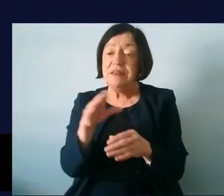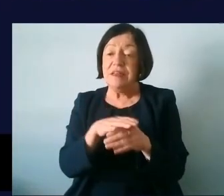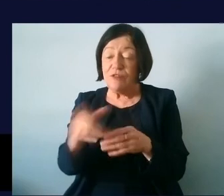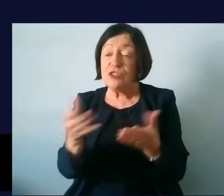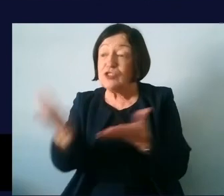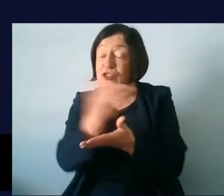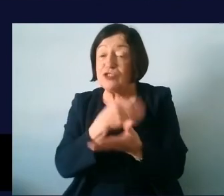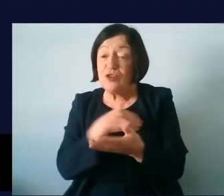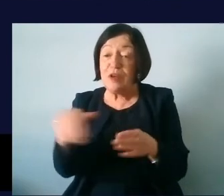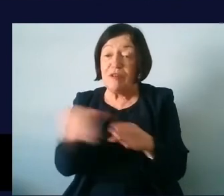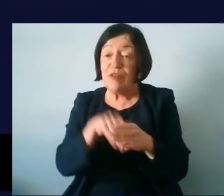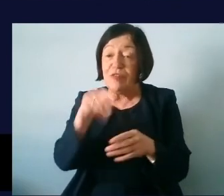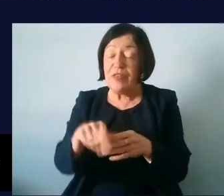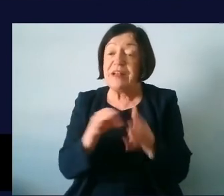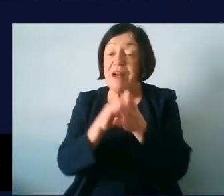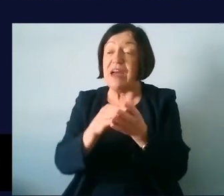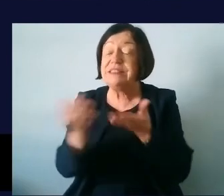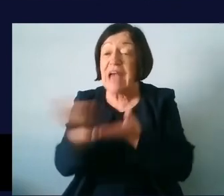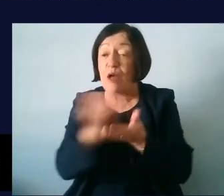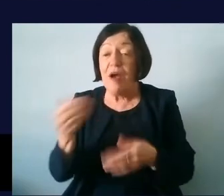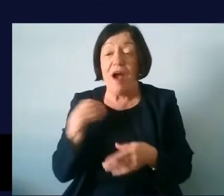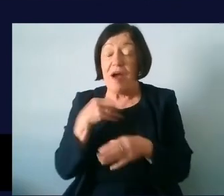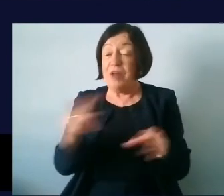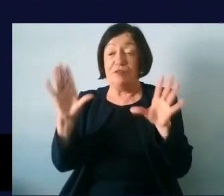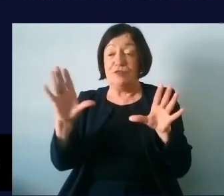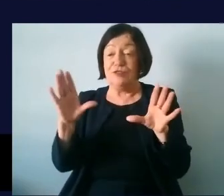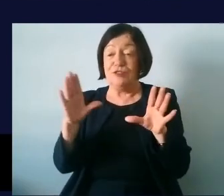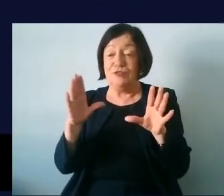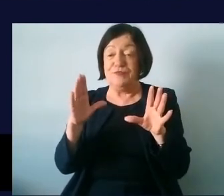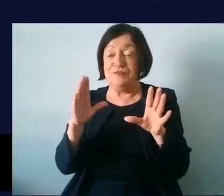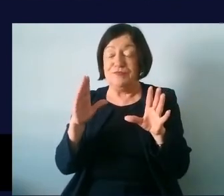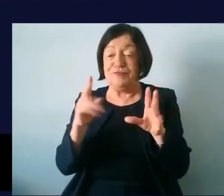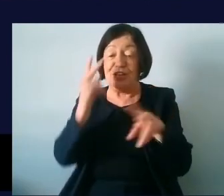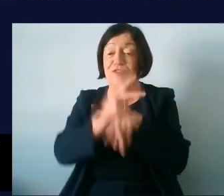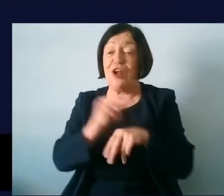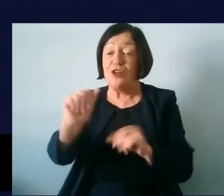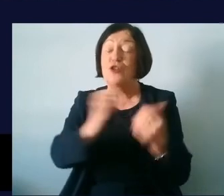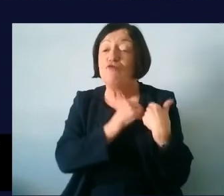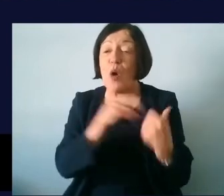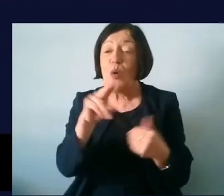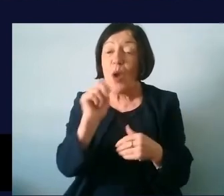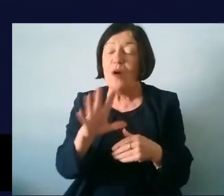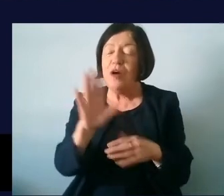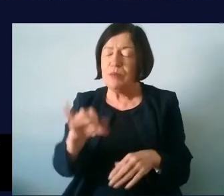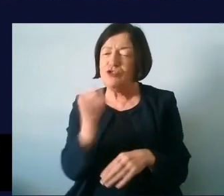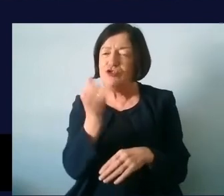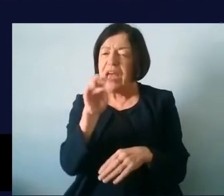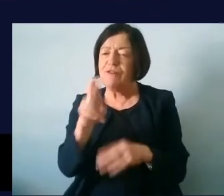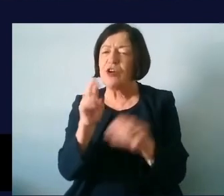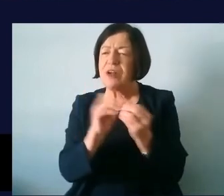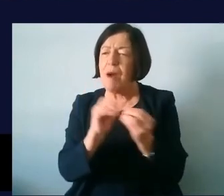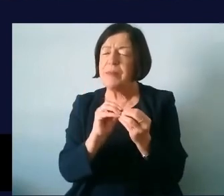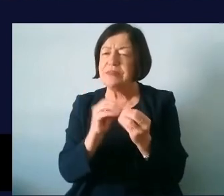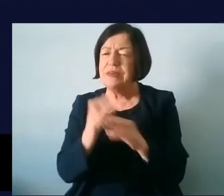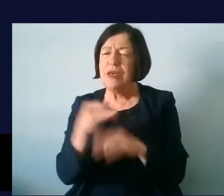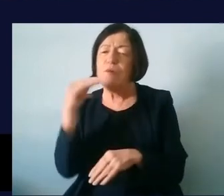include the guidance counselors not to I'm not going to jump on your role there no but but Jennifer comment is pertinent because